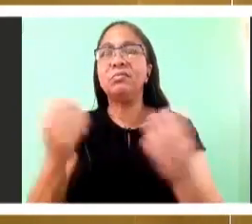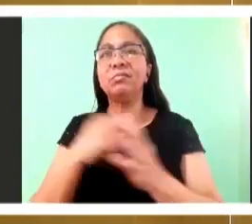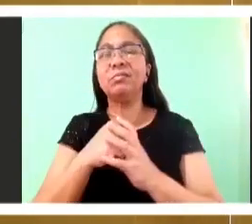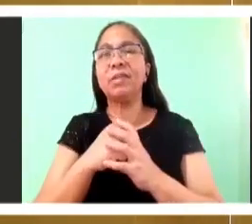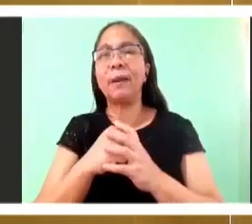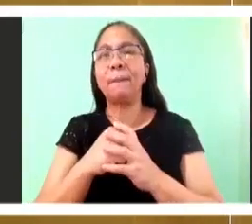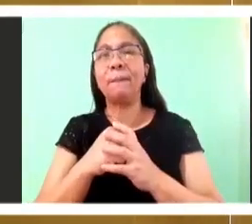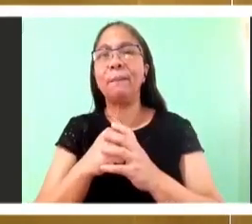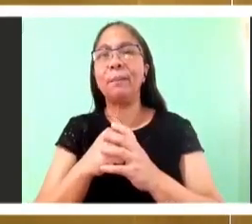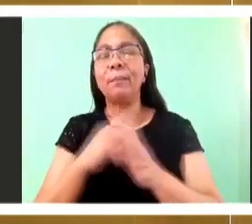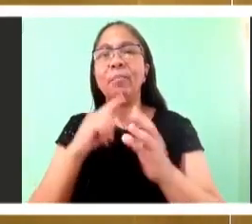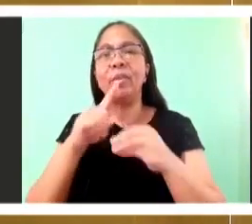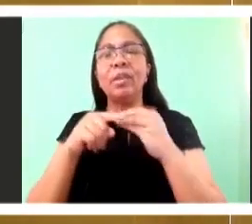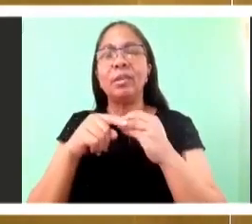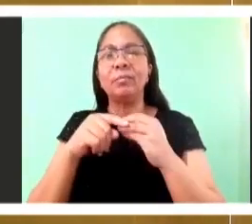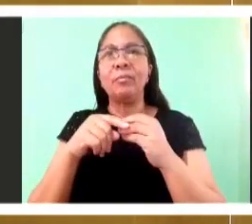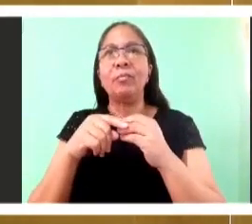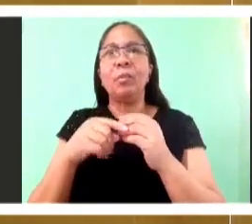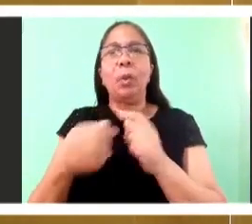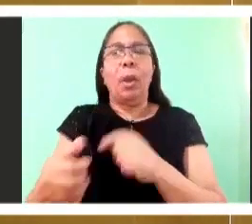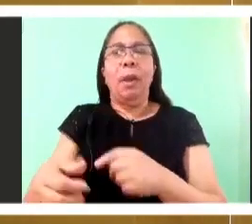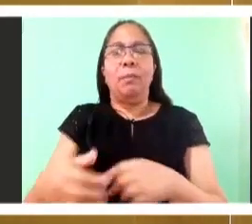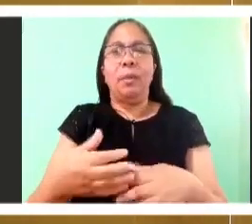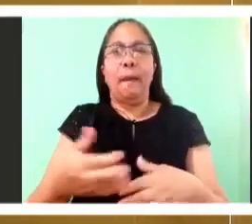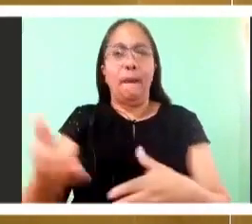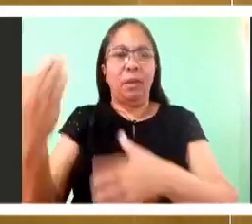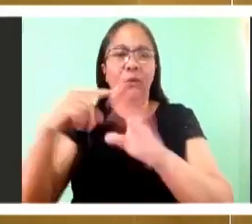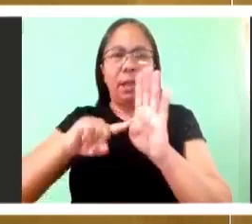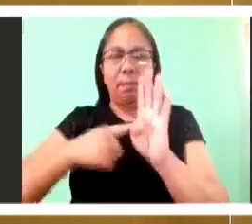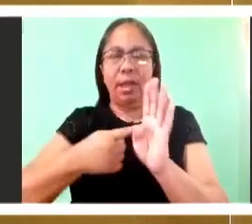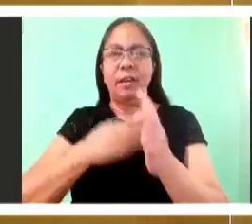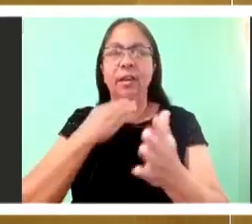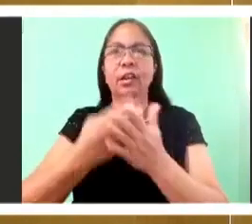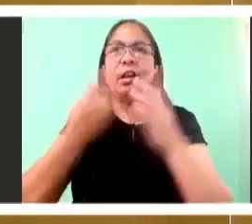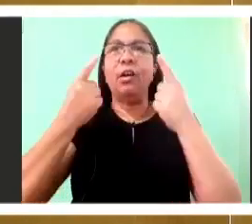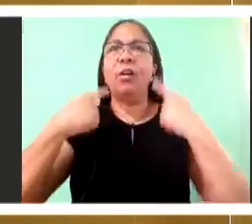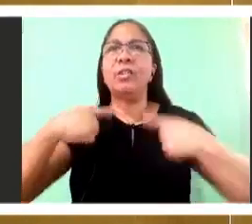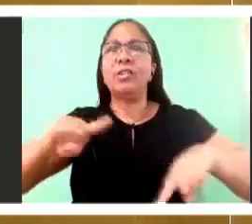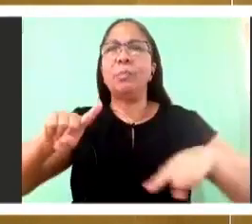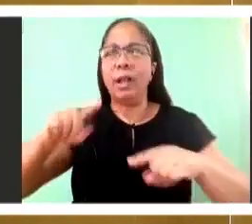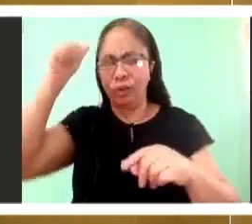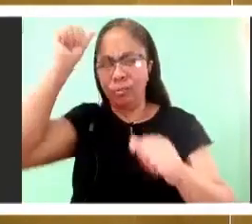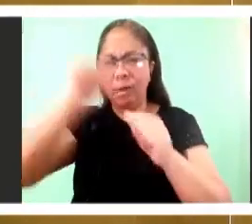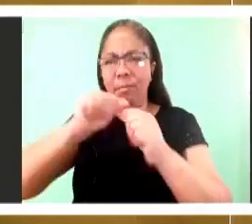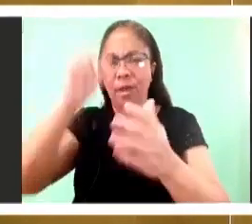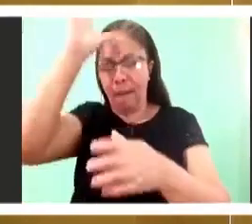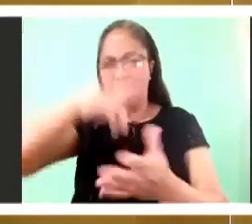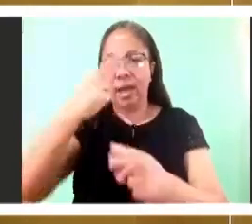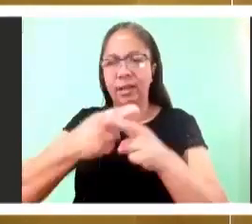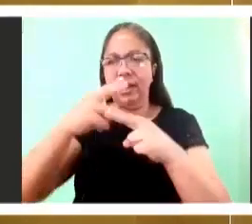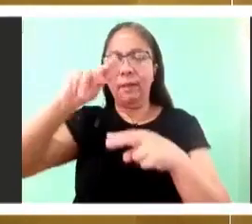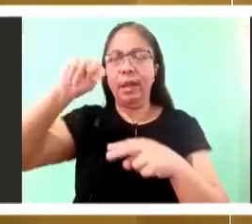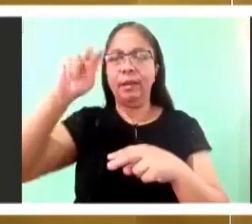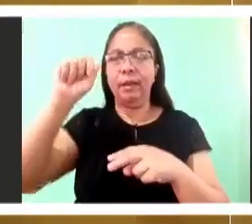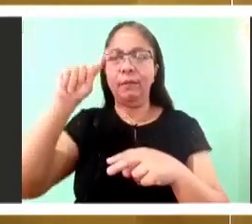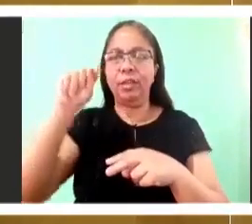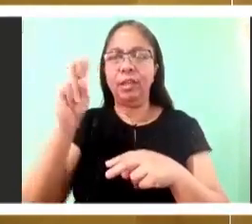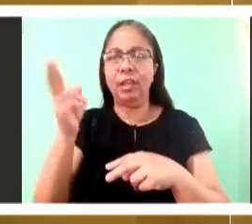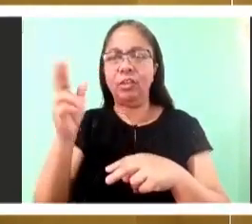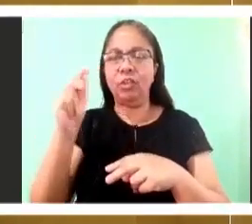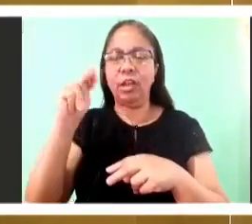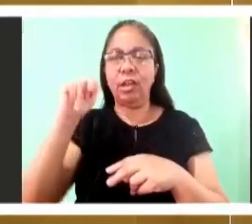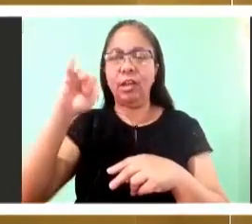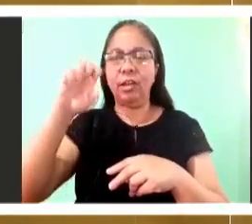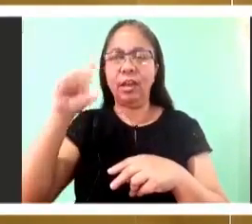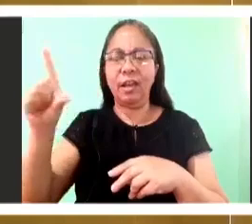And Andrew came to call him and he said, Nazareth, anything good could come from there. When Nathanael actually met Jesus, Jesus